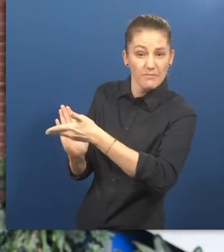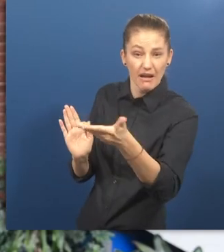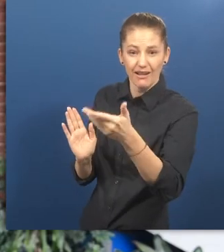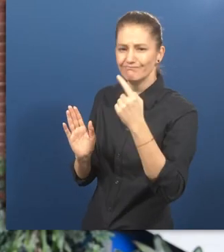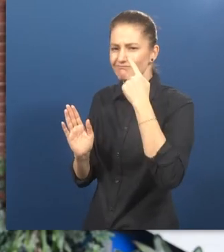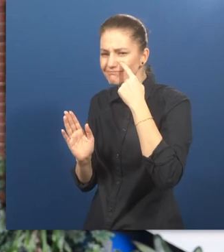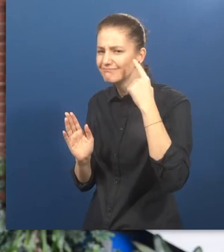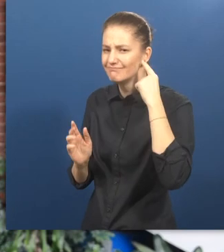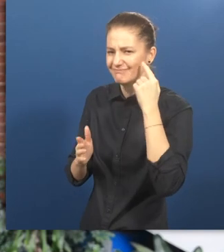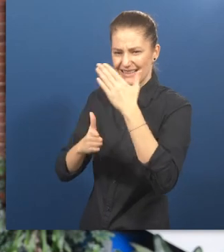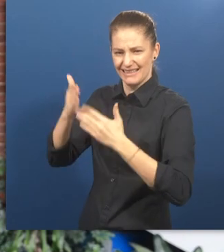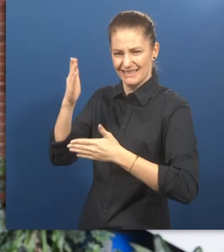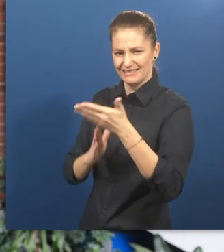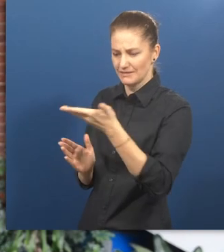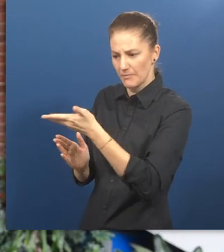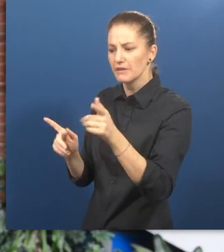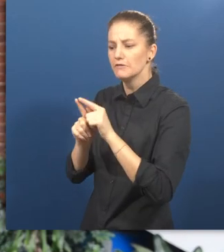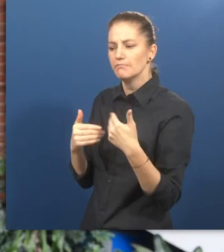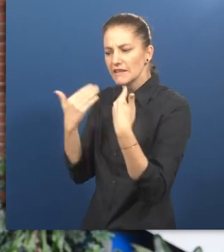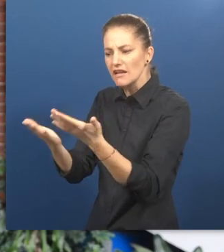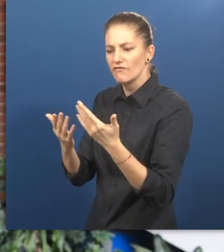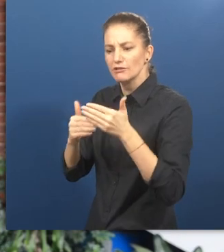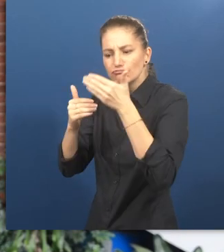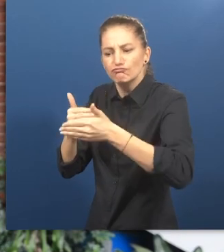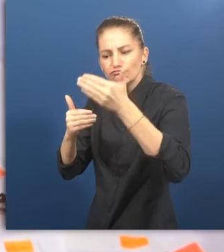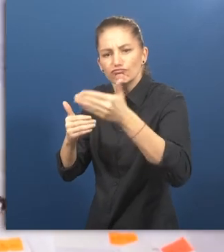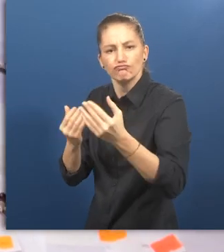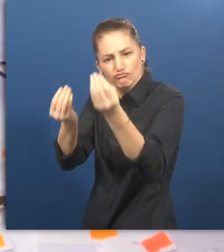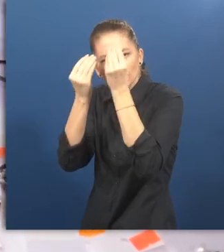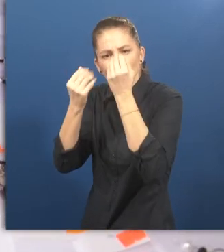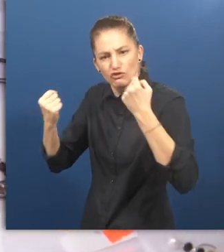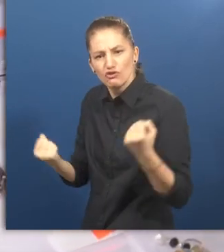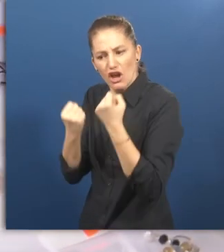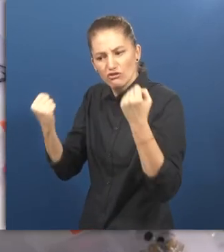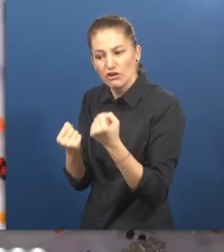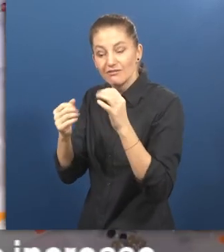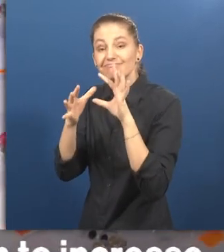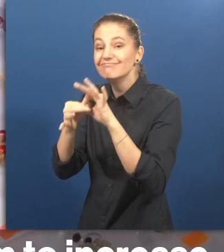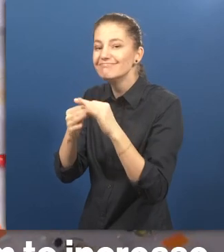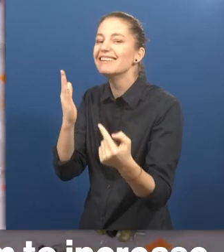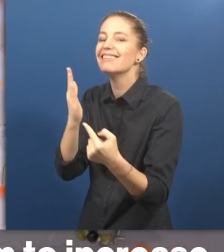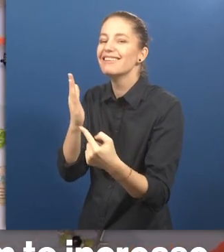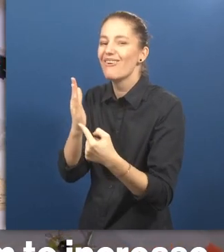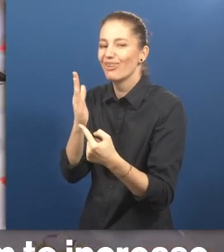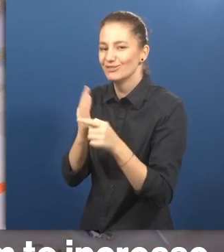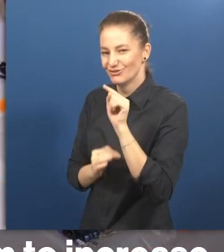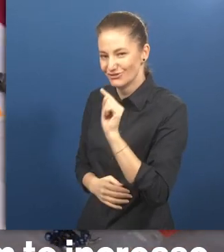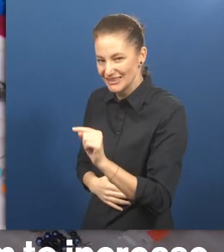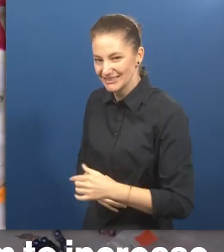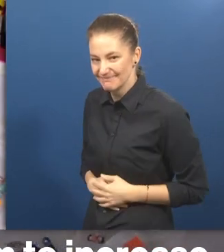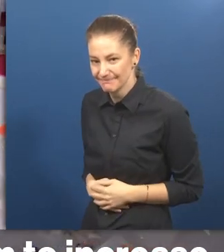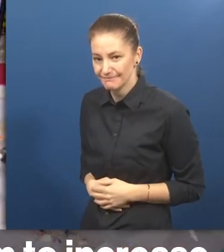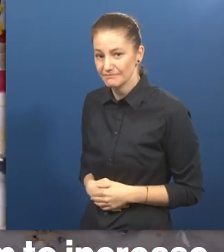discapacidad visual y auditiva requieren de constante actualización, capacitación y el uso de tecnología